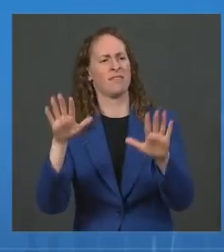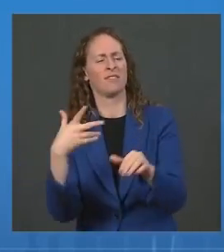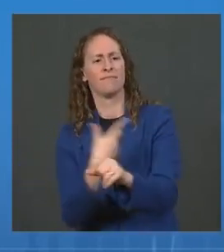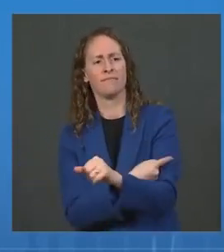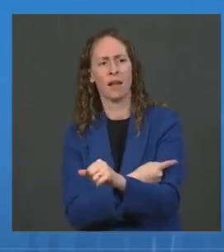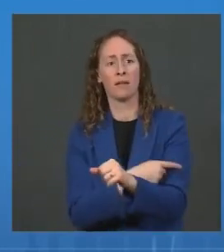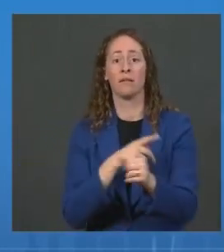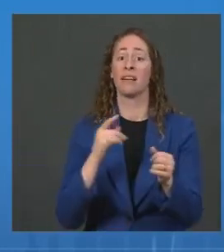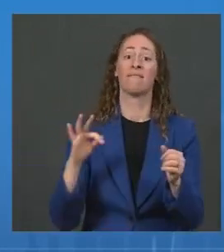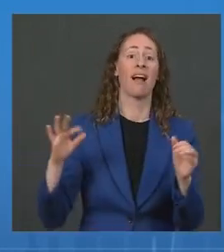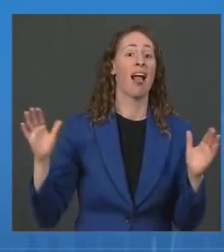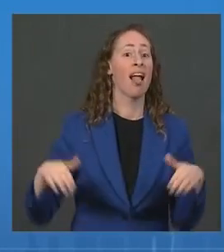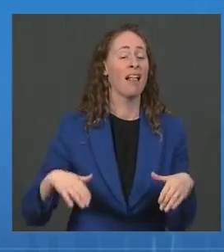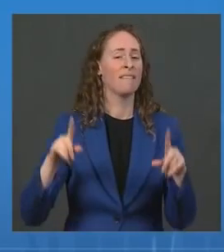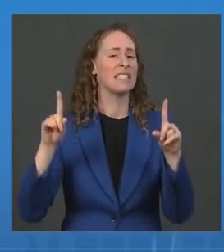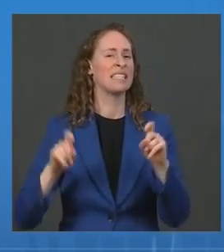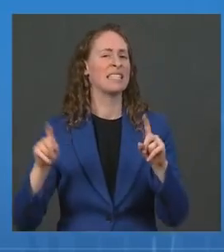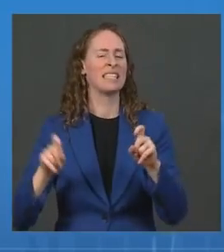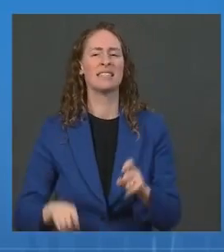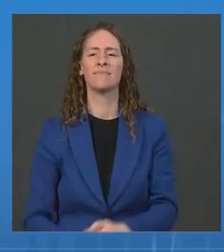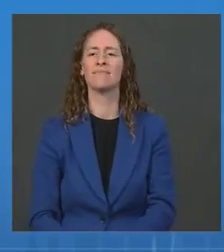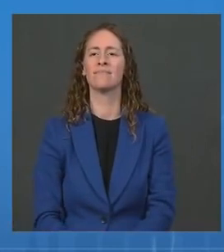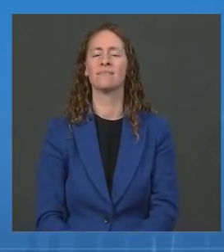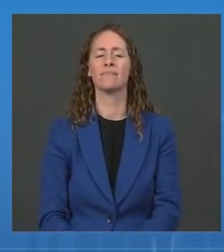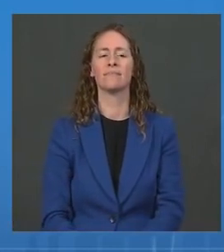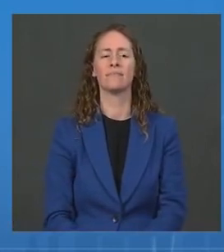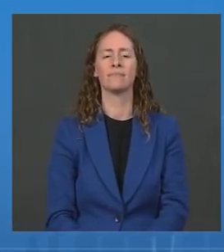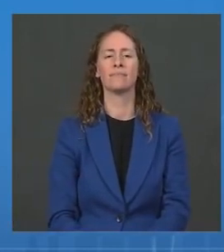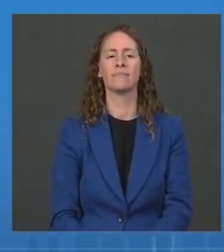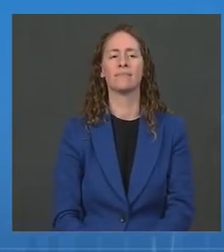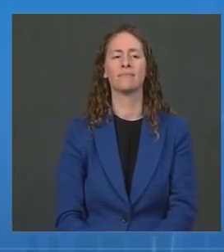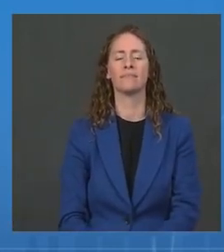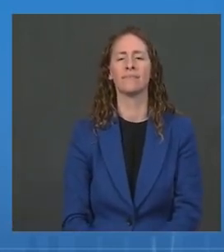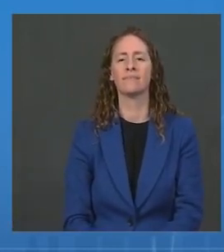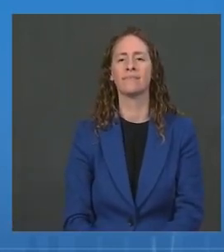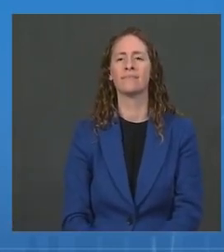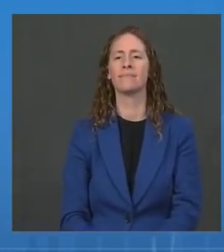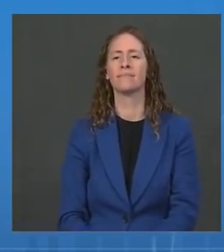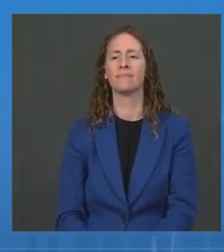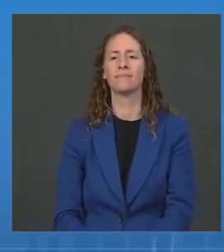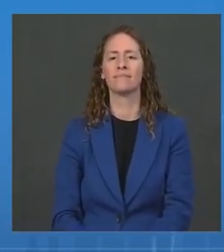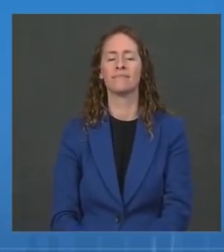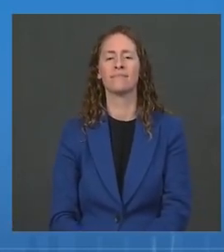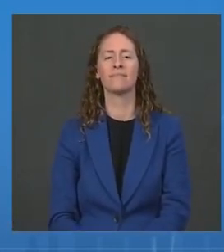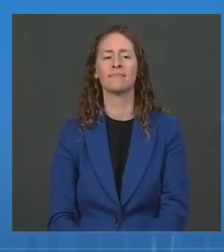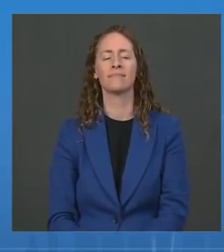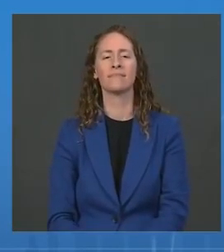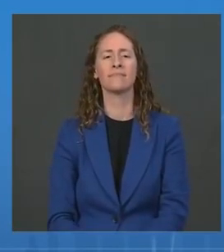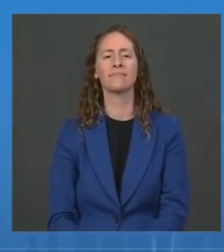Next question. All right. Next question, Lauren Hirsch at The New York Times.